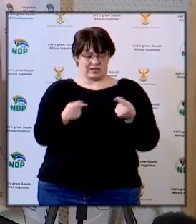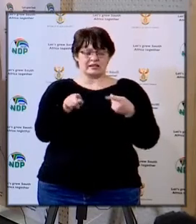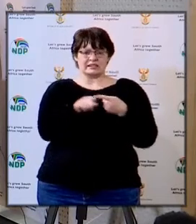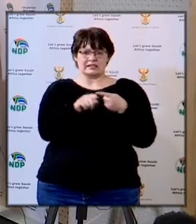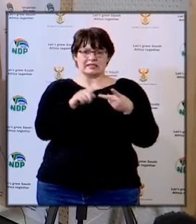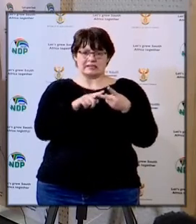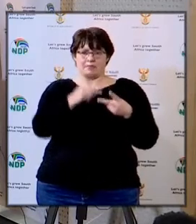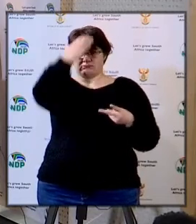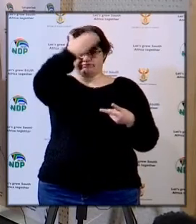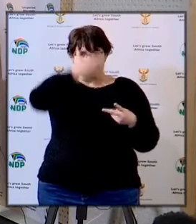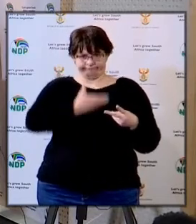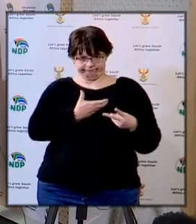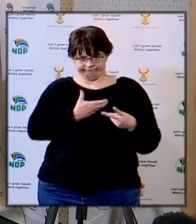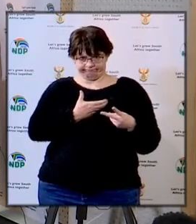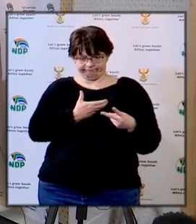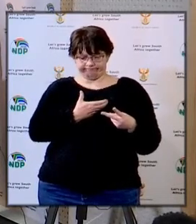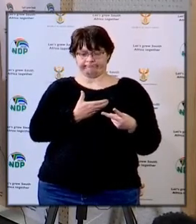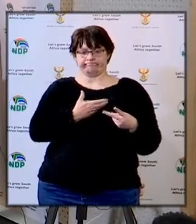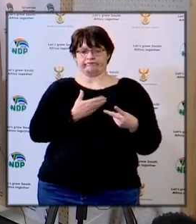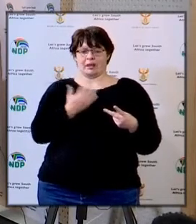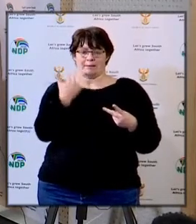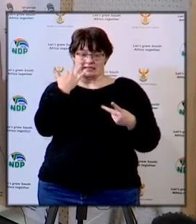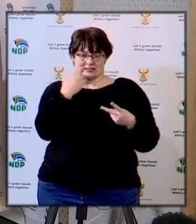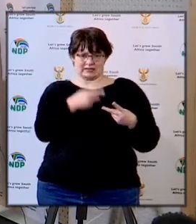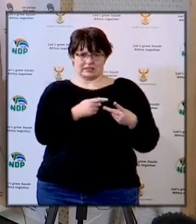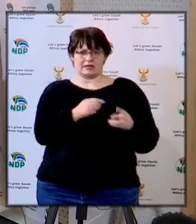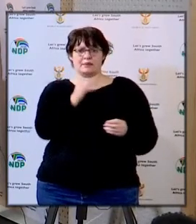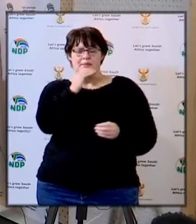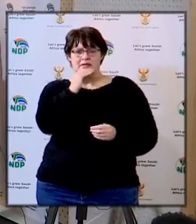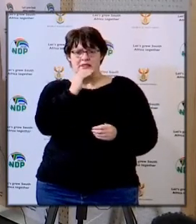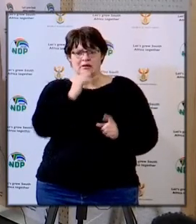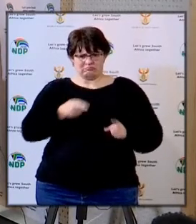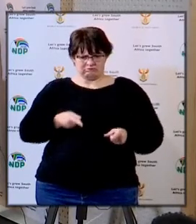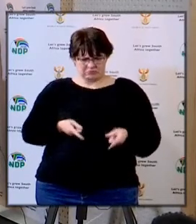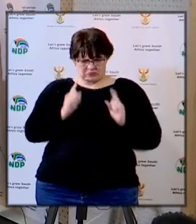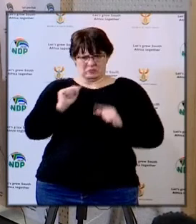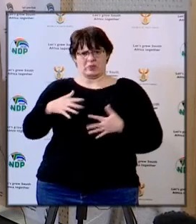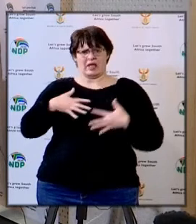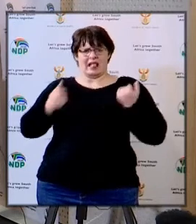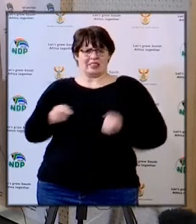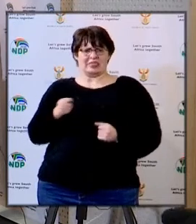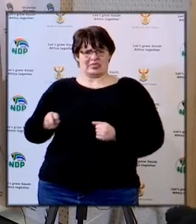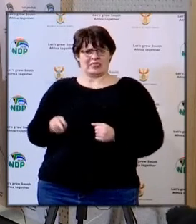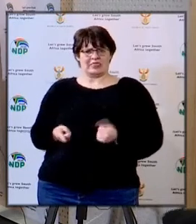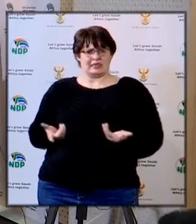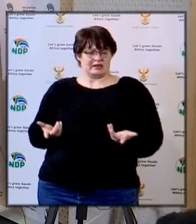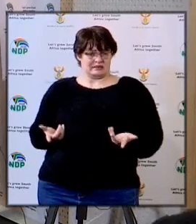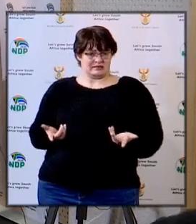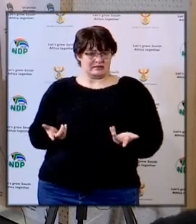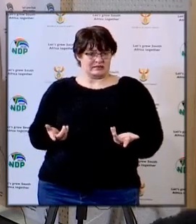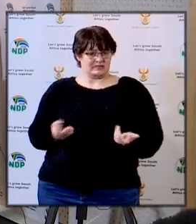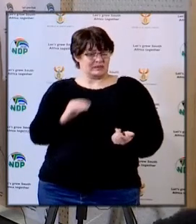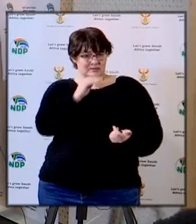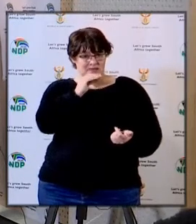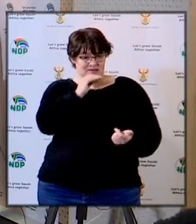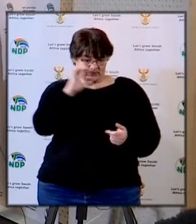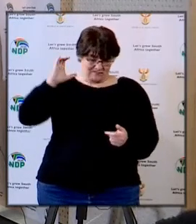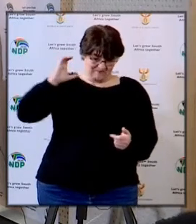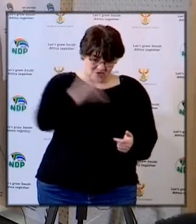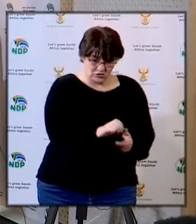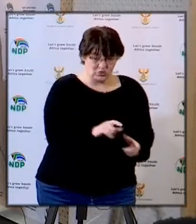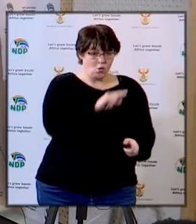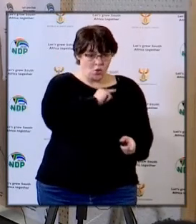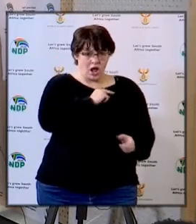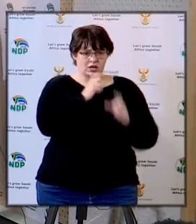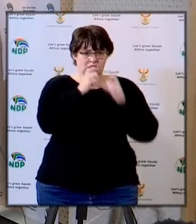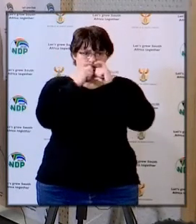as well as plastic face shield which can be detrimental to the children's health can this be enforced